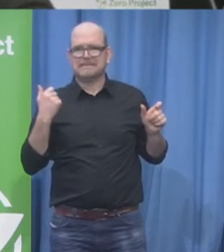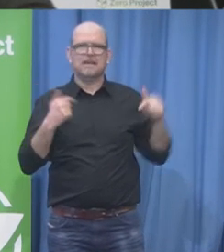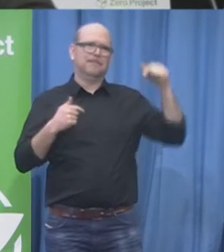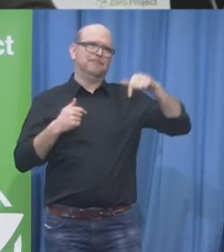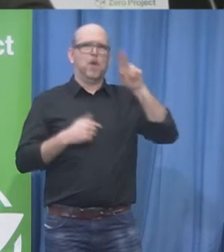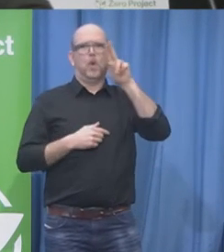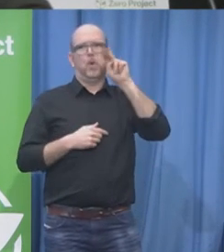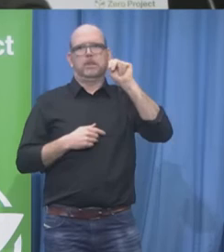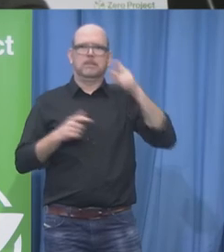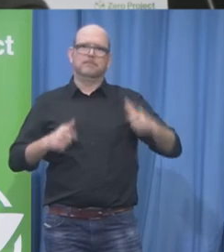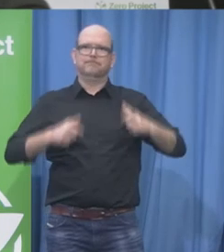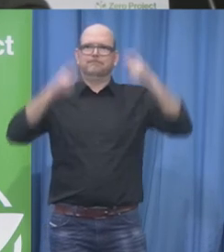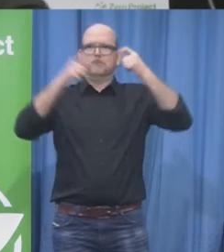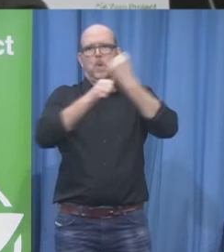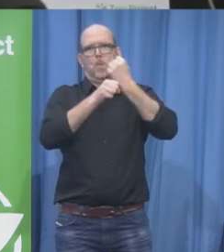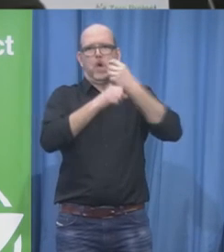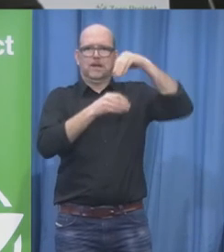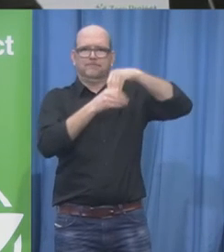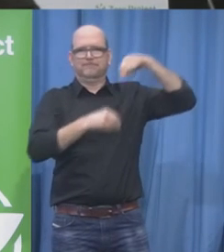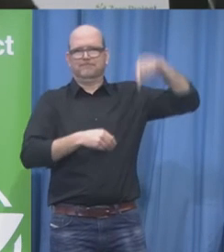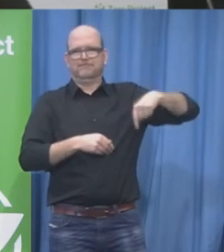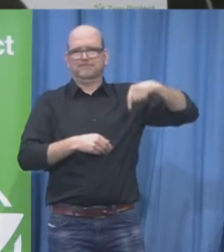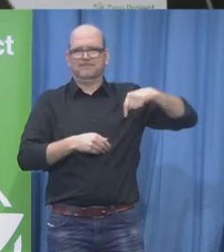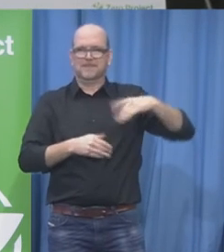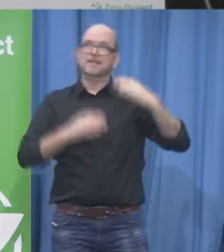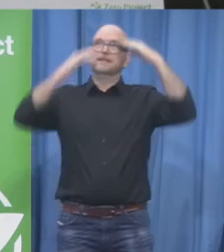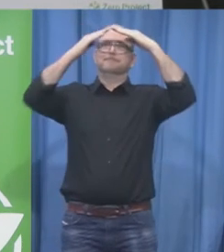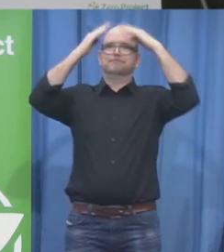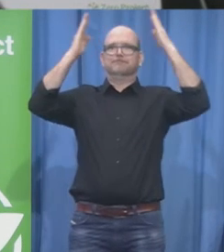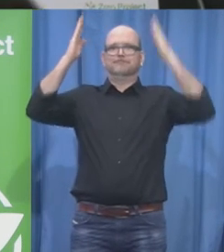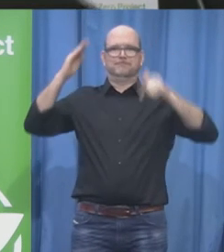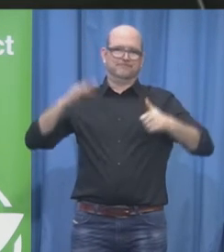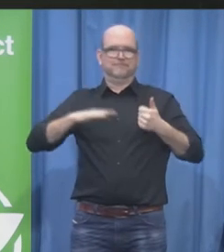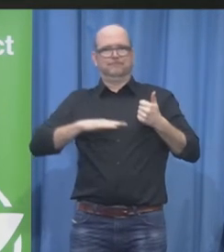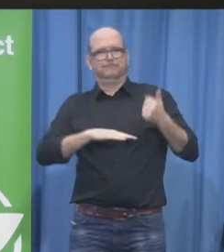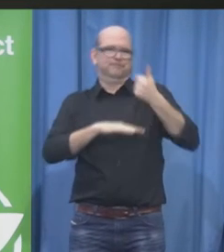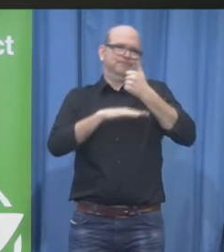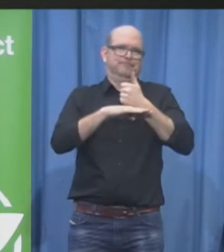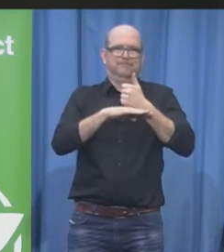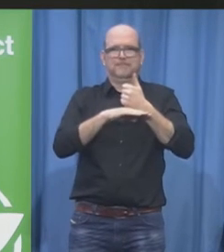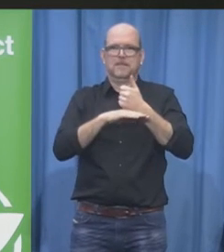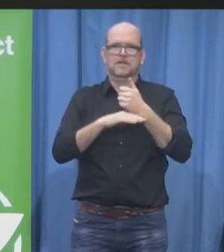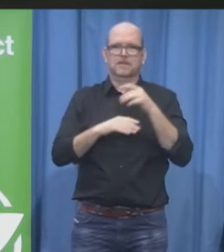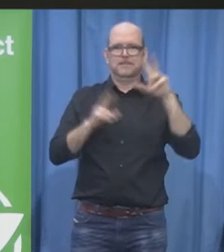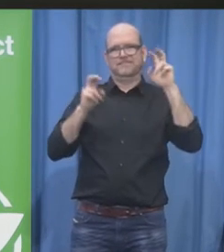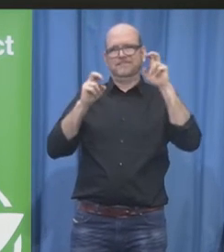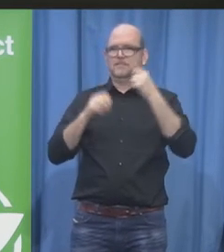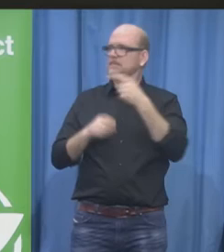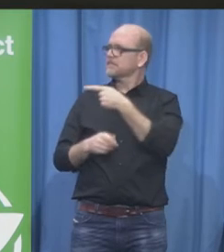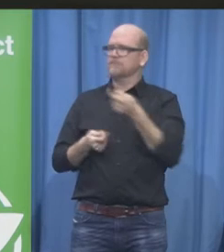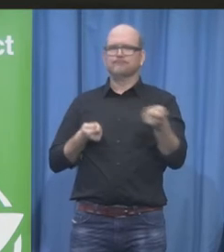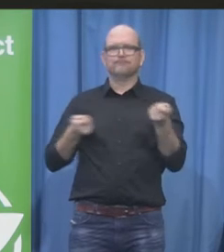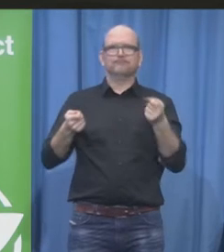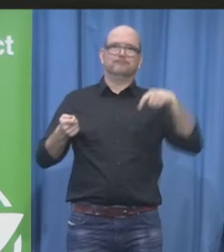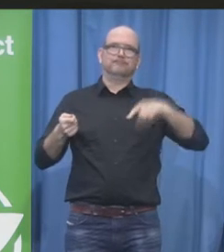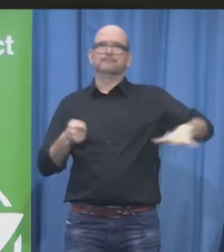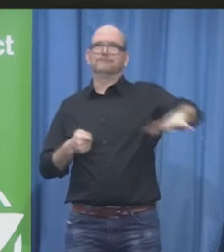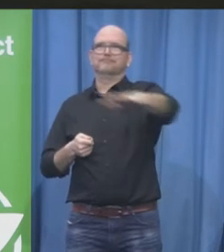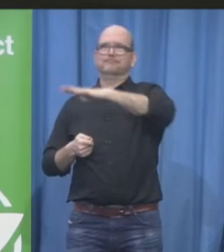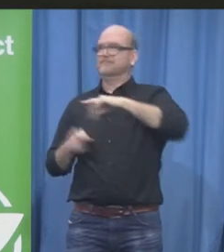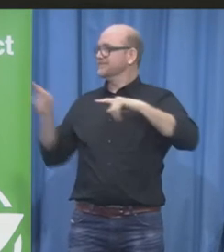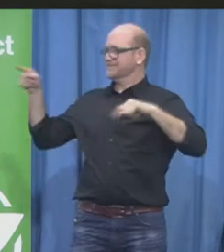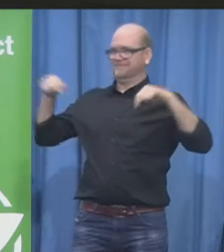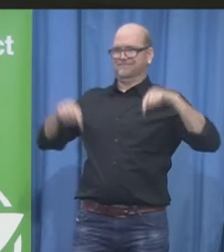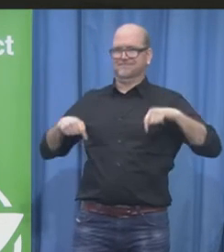the the host of all of us to raise some